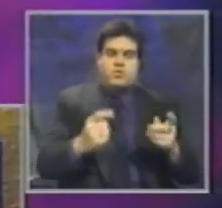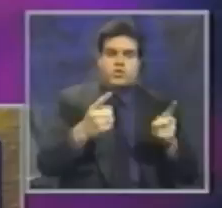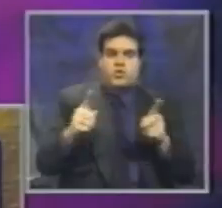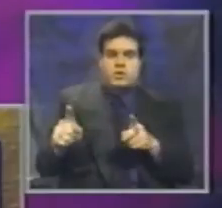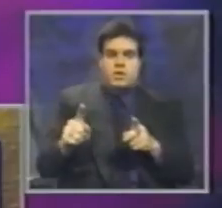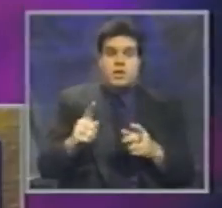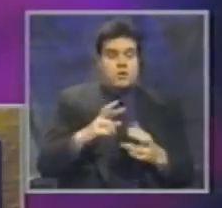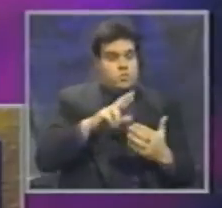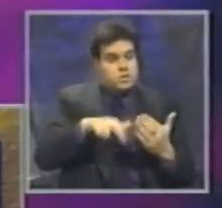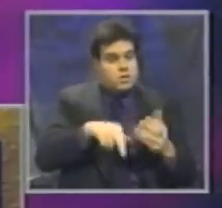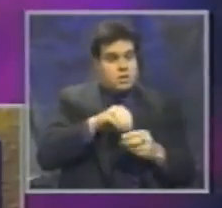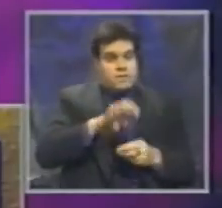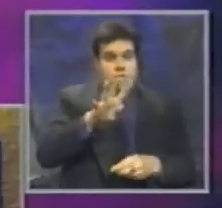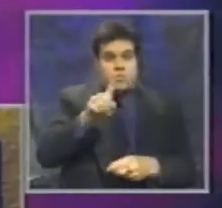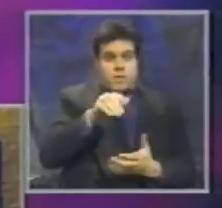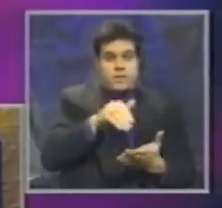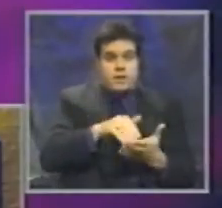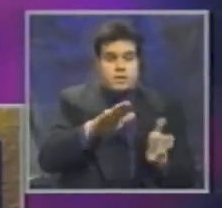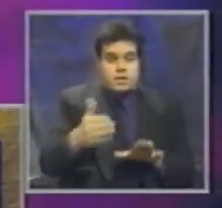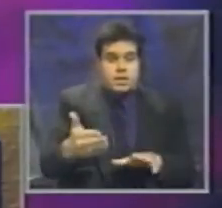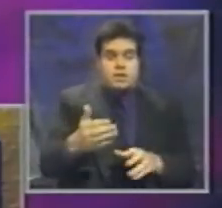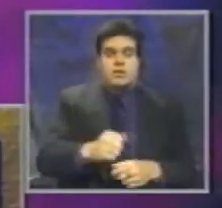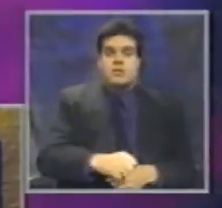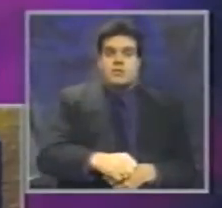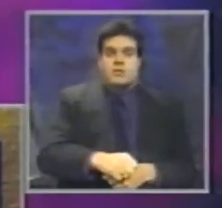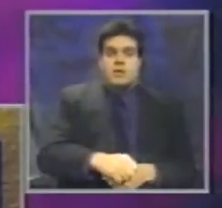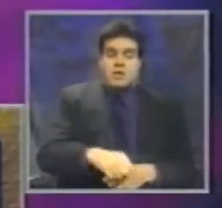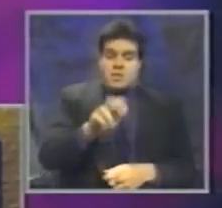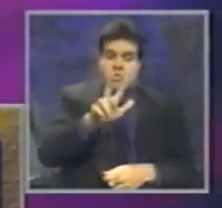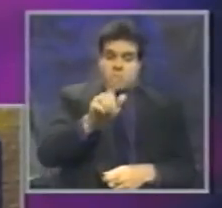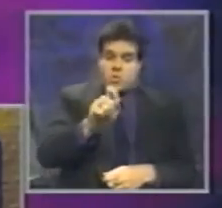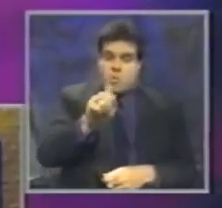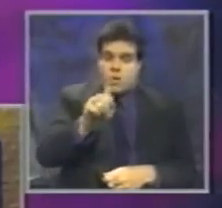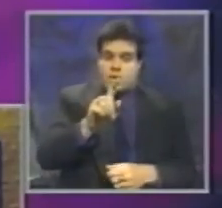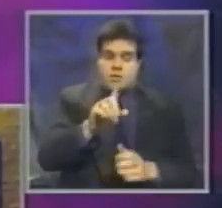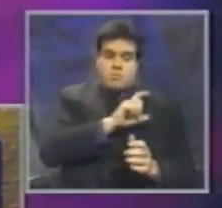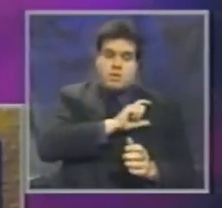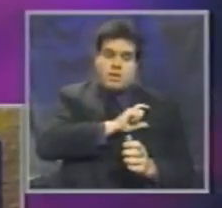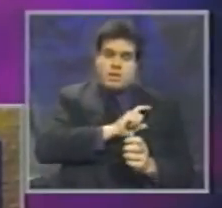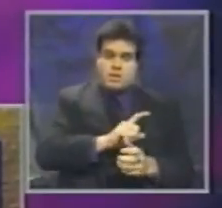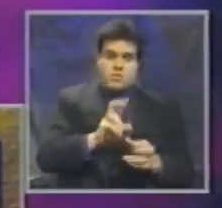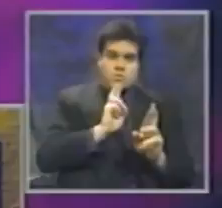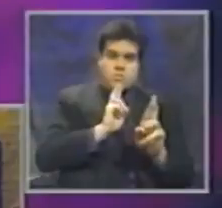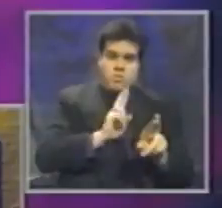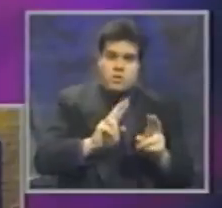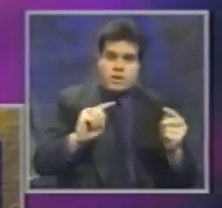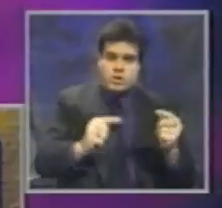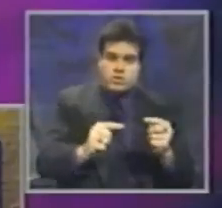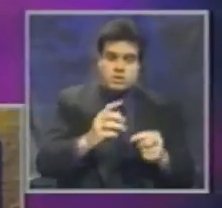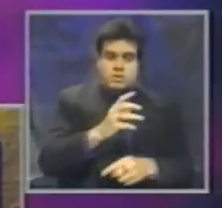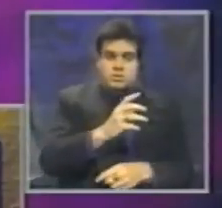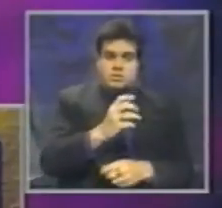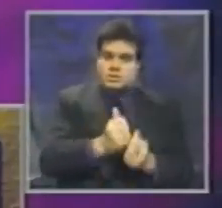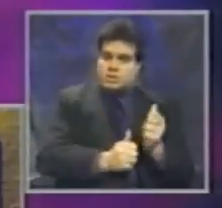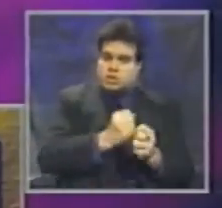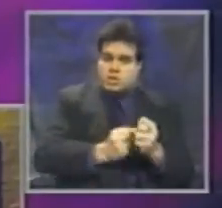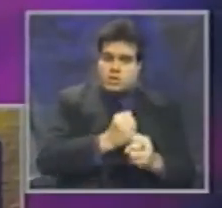41,000 deaths each year, 3.1 million police reported injuries, and cost us